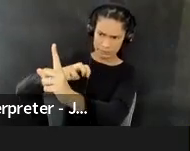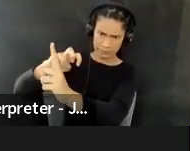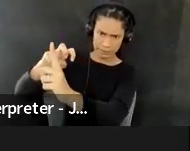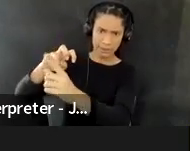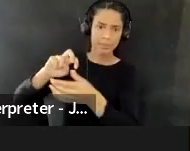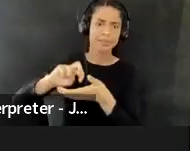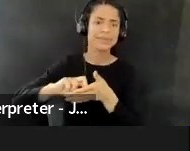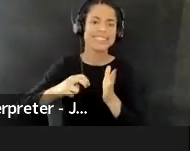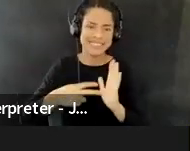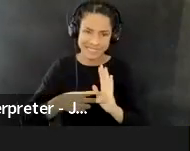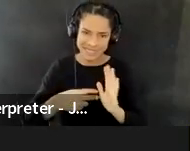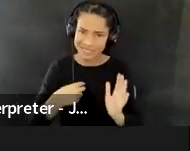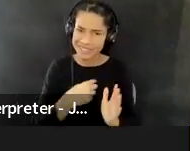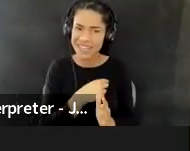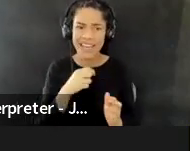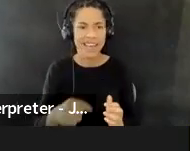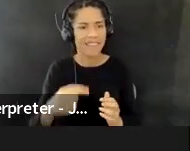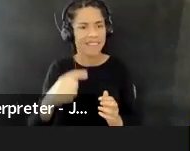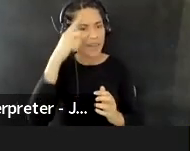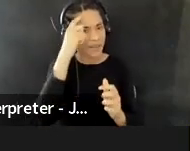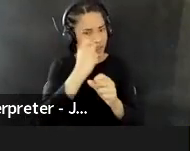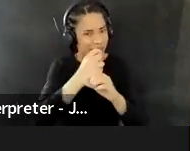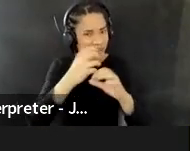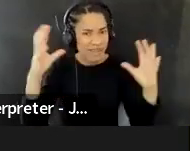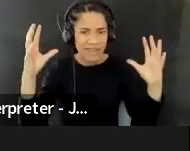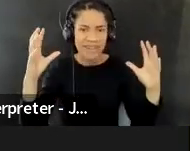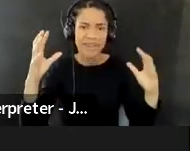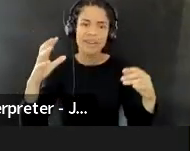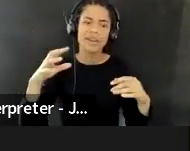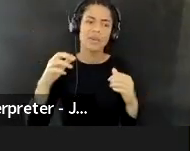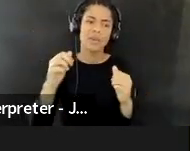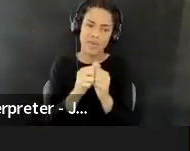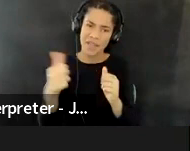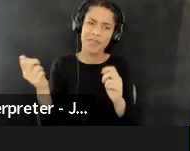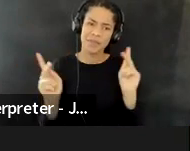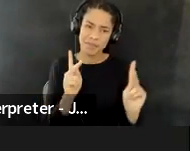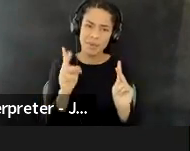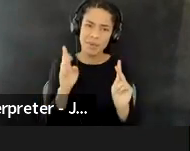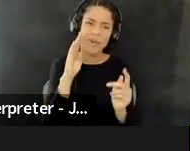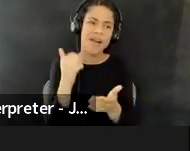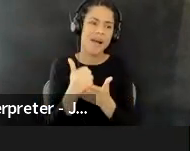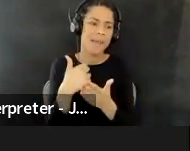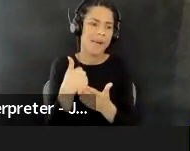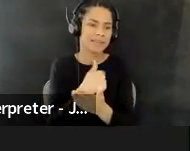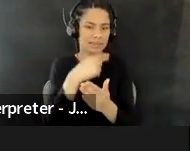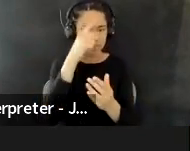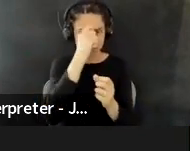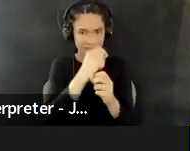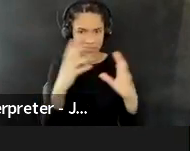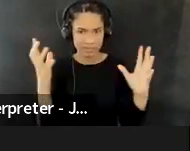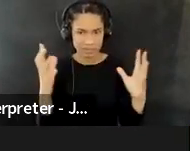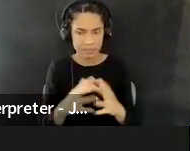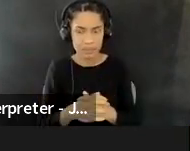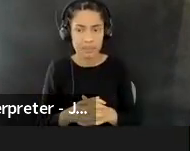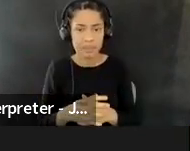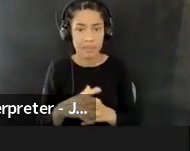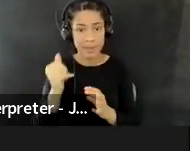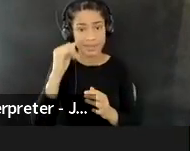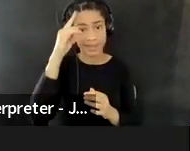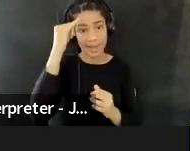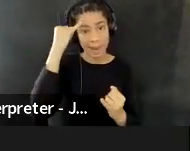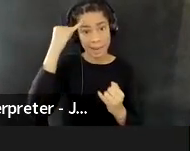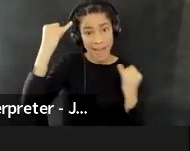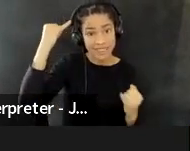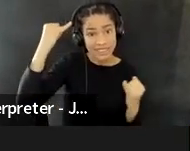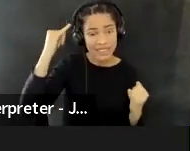each other so much and need to help each other recharge so much because that imagination is a muscle. Um, and so, uh,